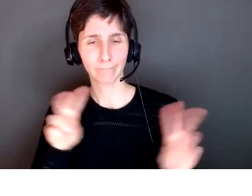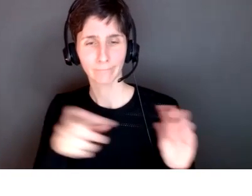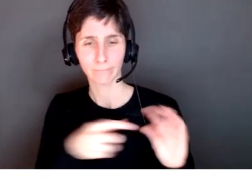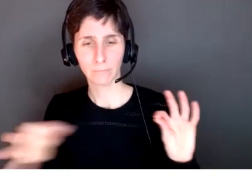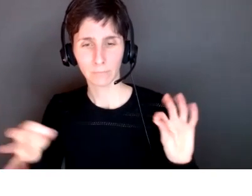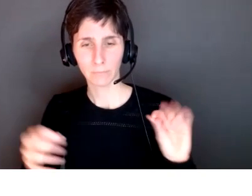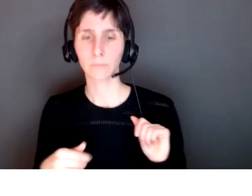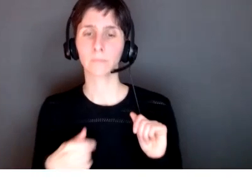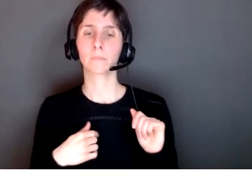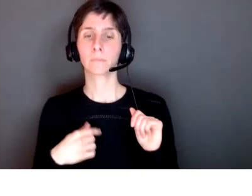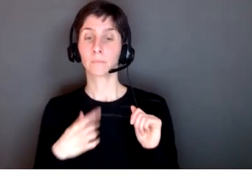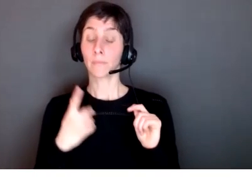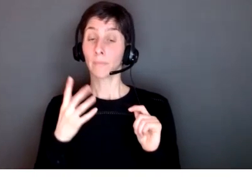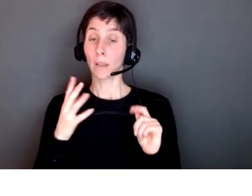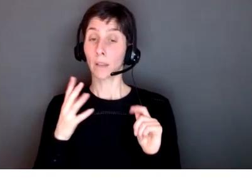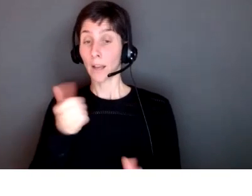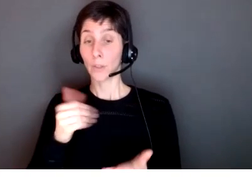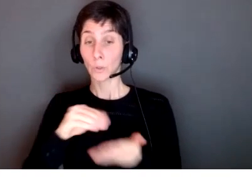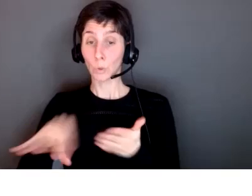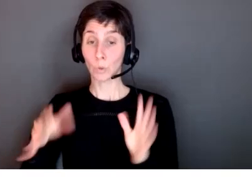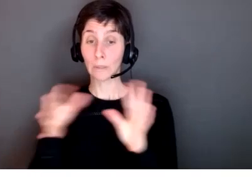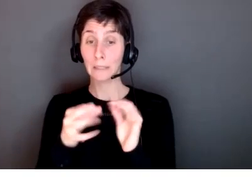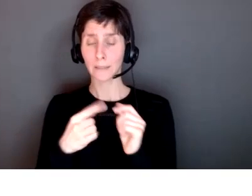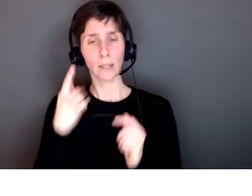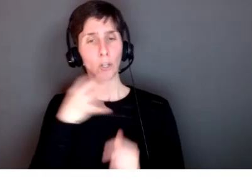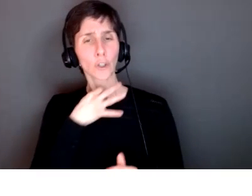are cross-cultural fairy tales